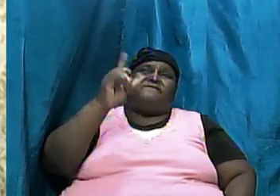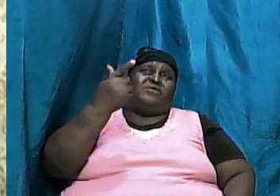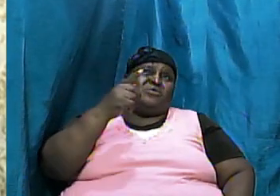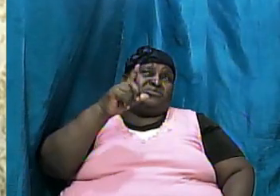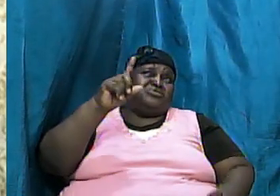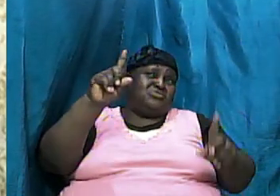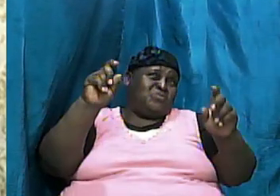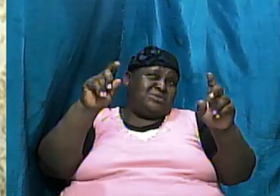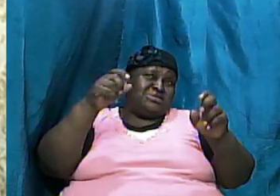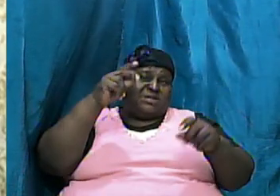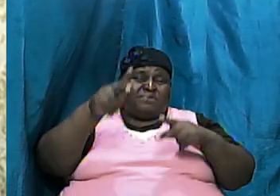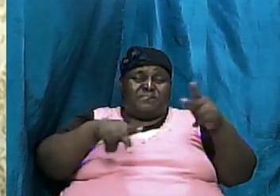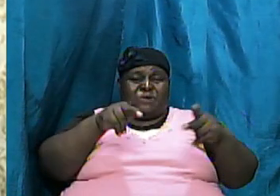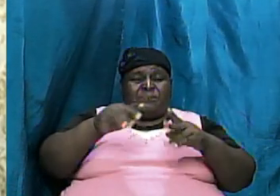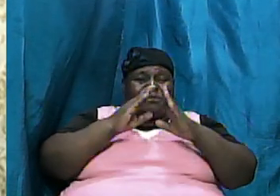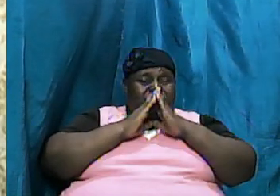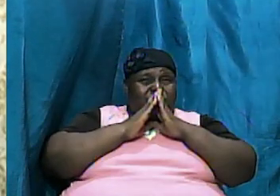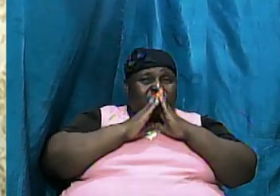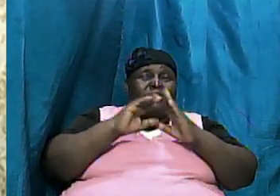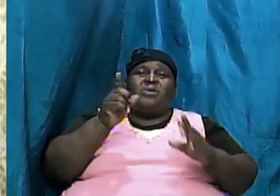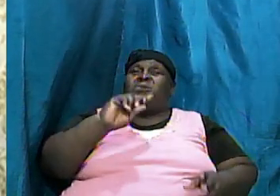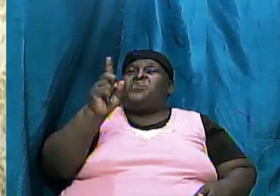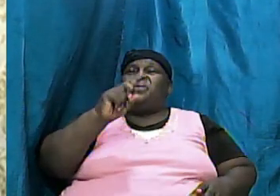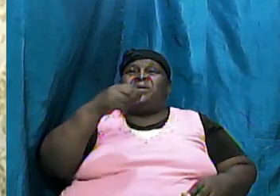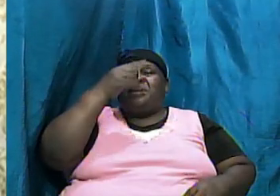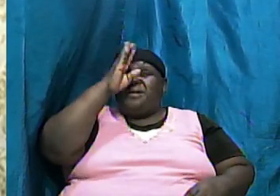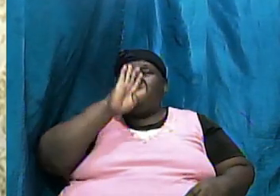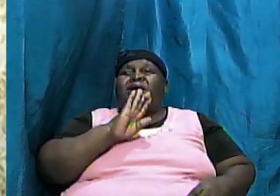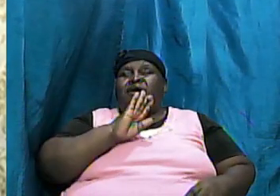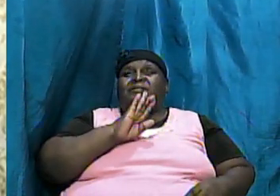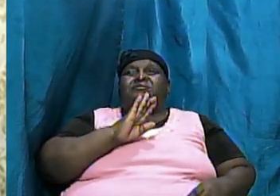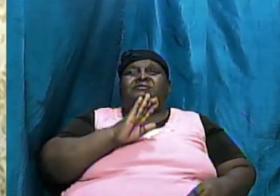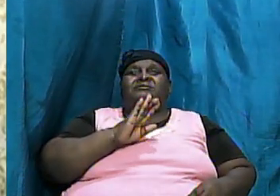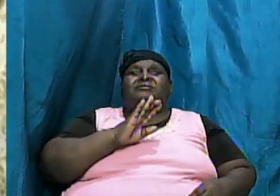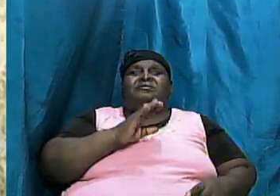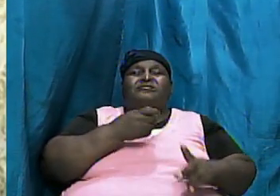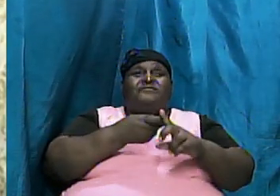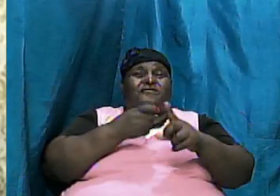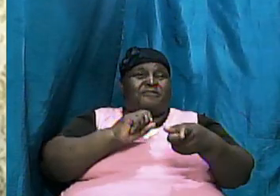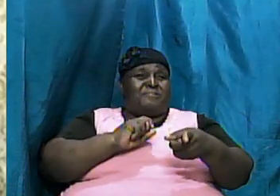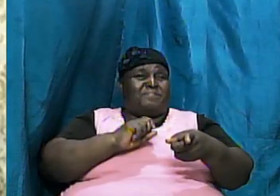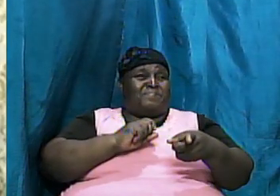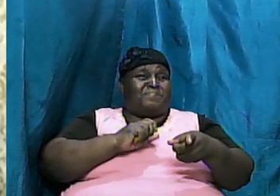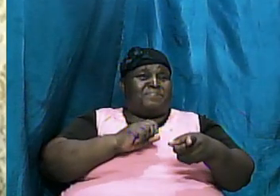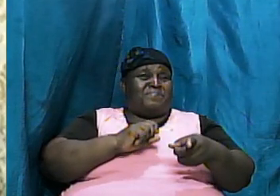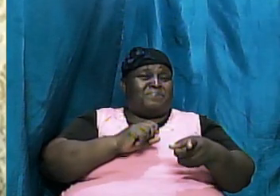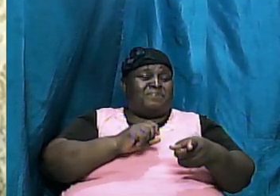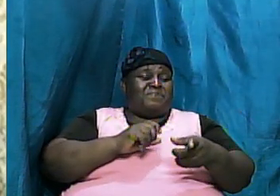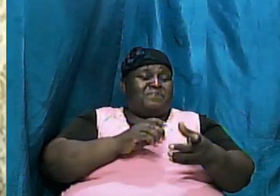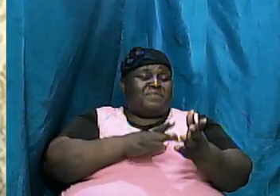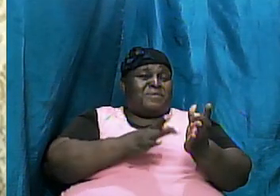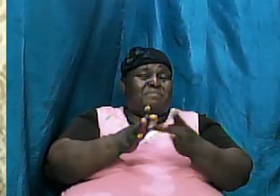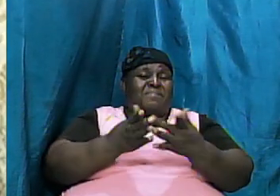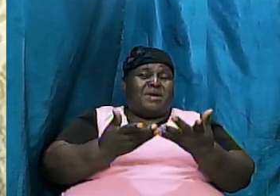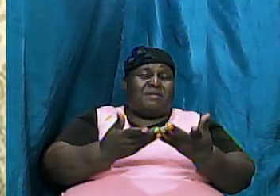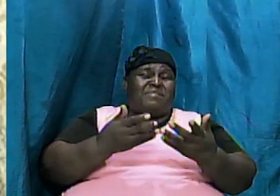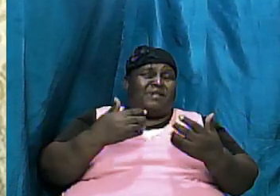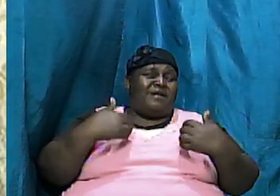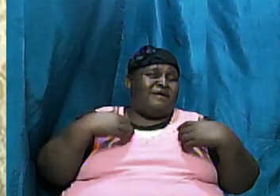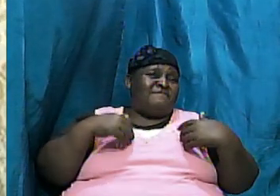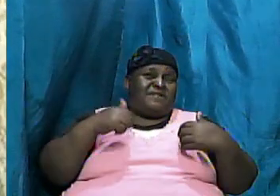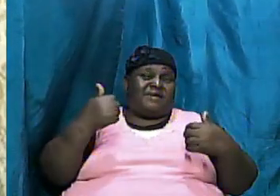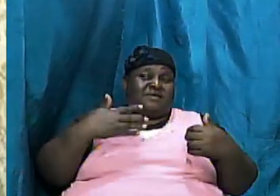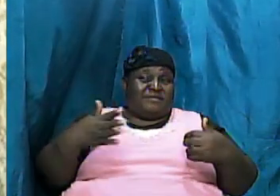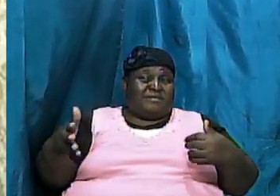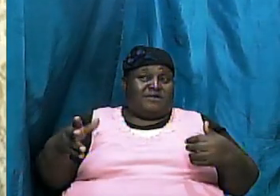would ask where did God come from does the Bible have anything to say about that and since we are in the book